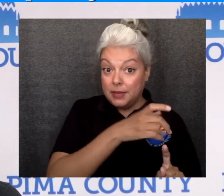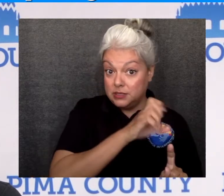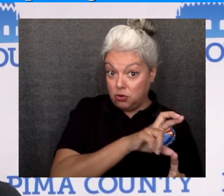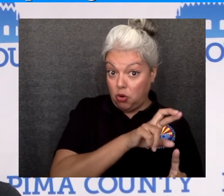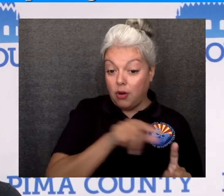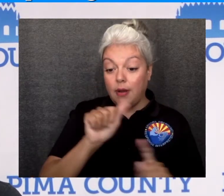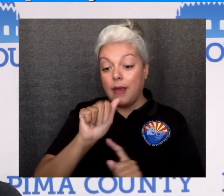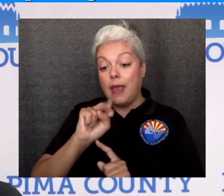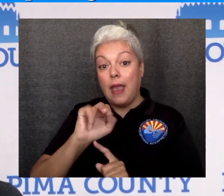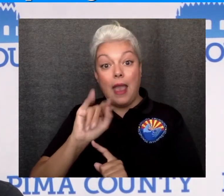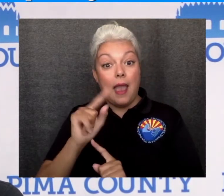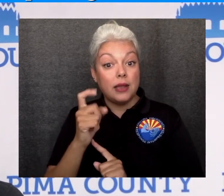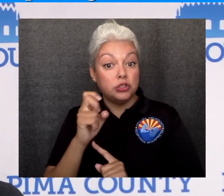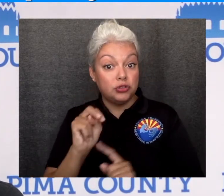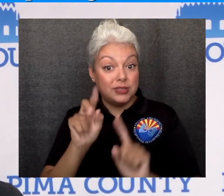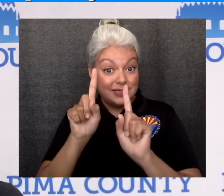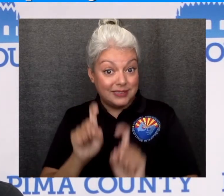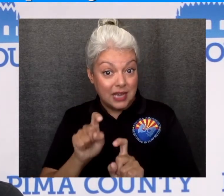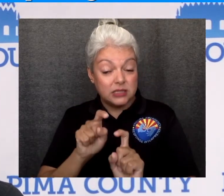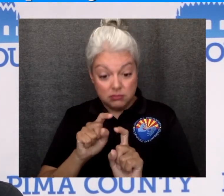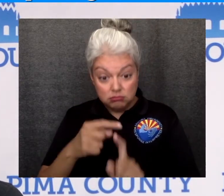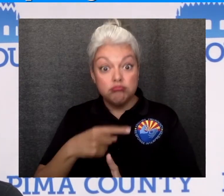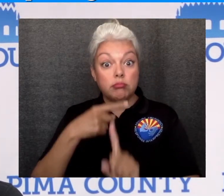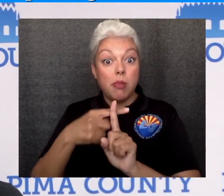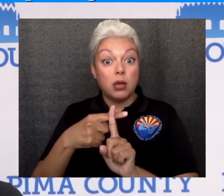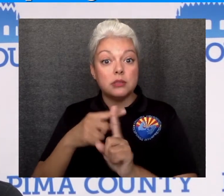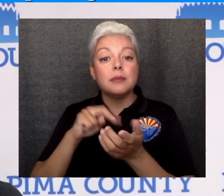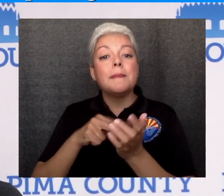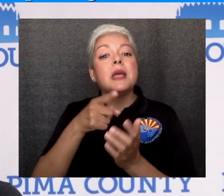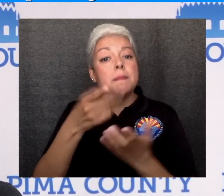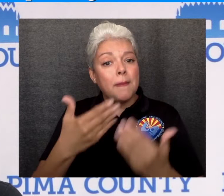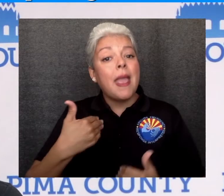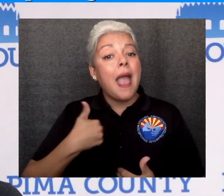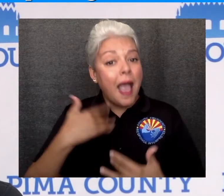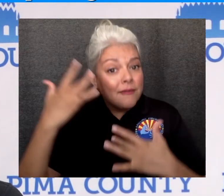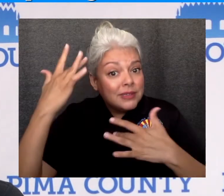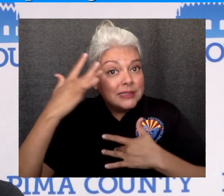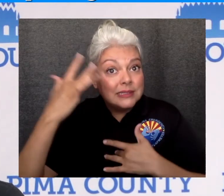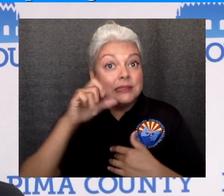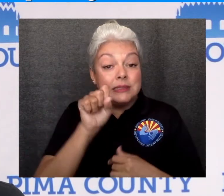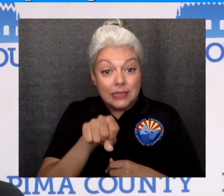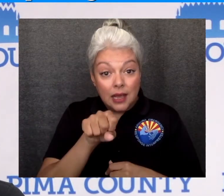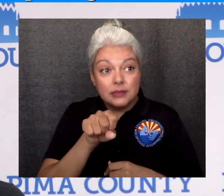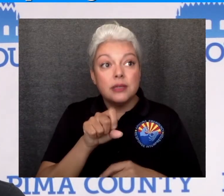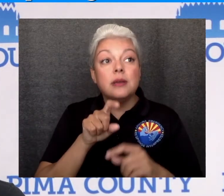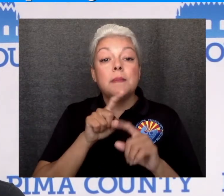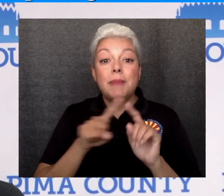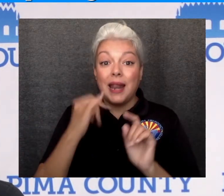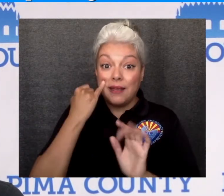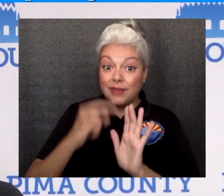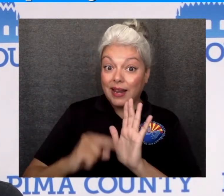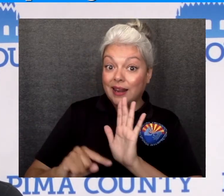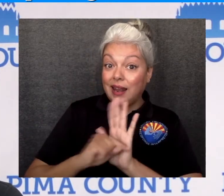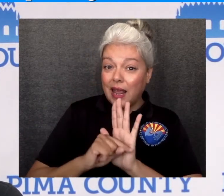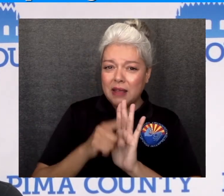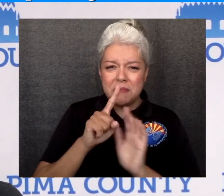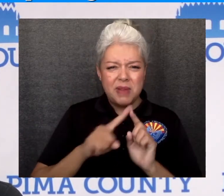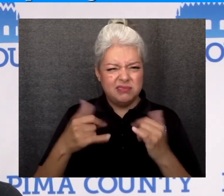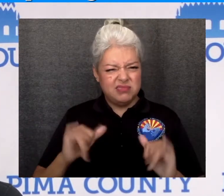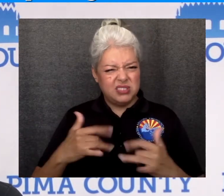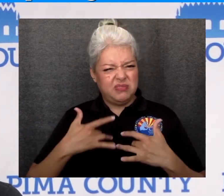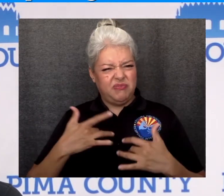and it is positive, it probably means you have the disease, COVID-19. If it's negative and you're still